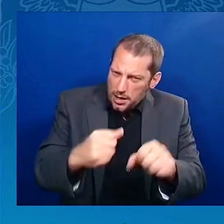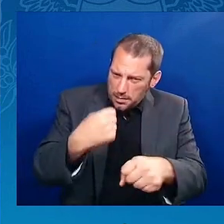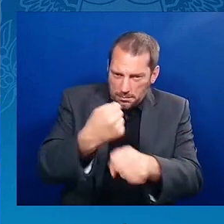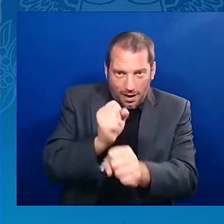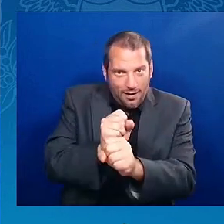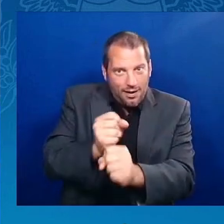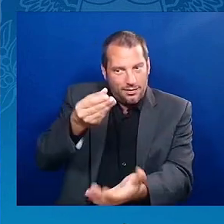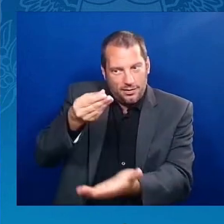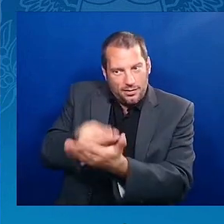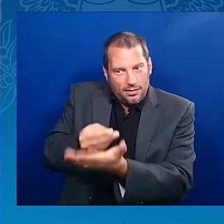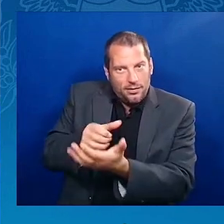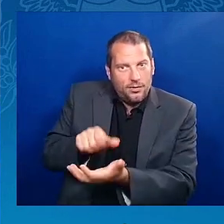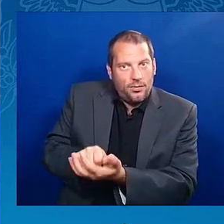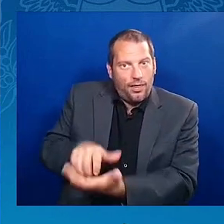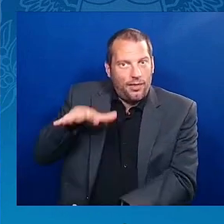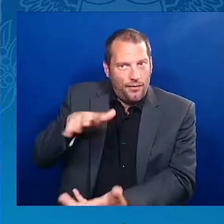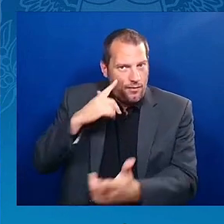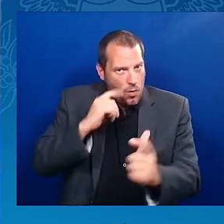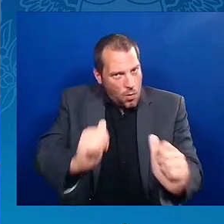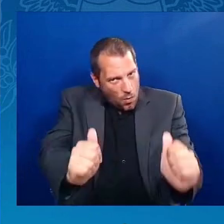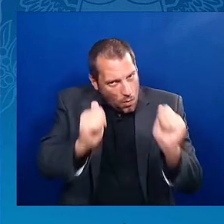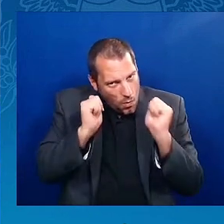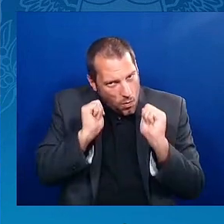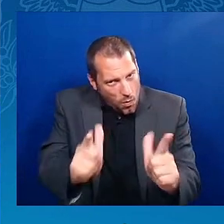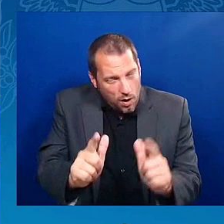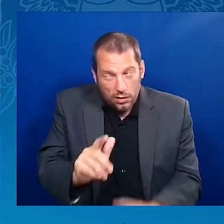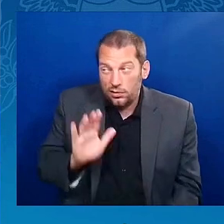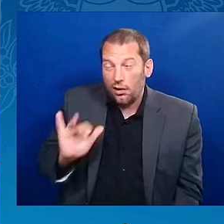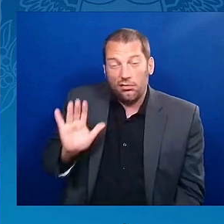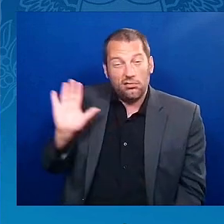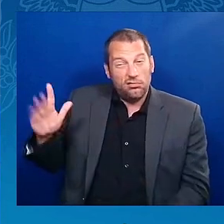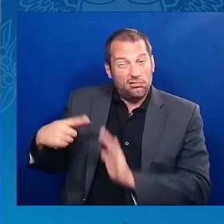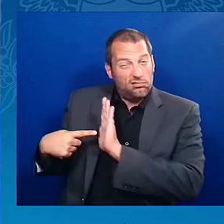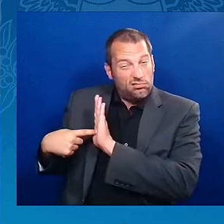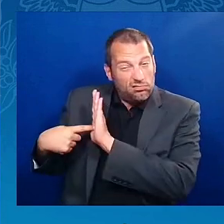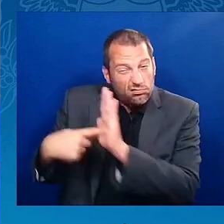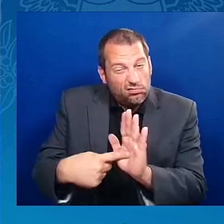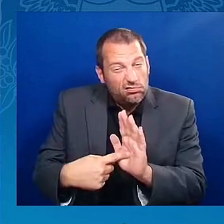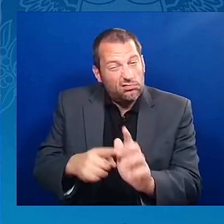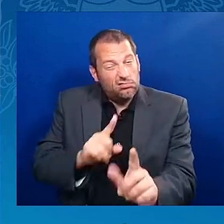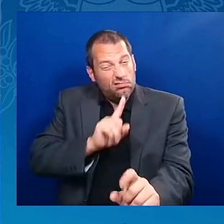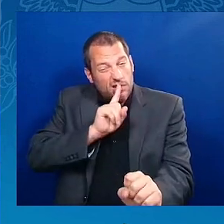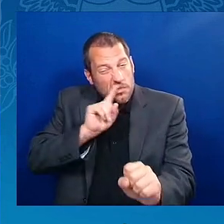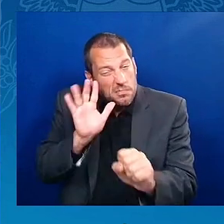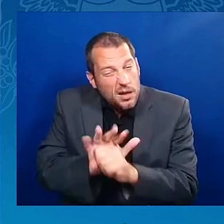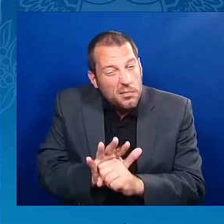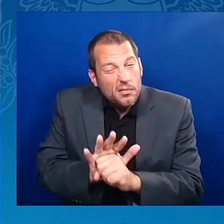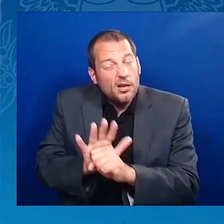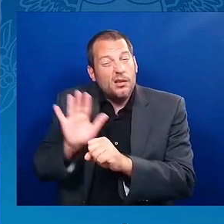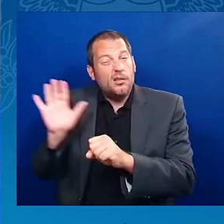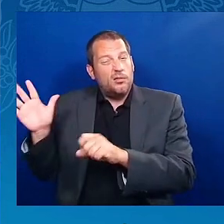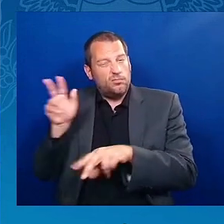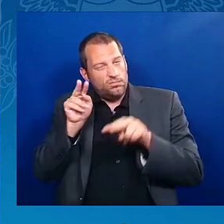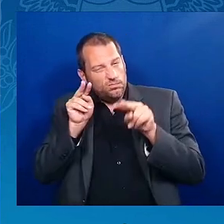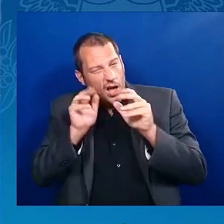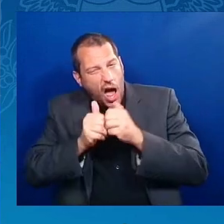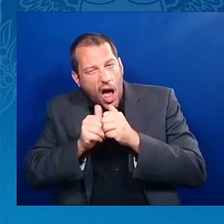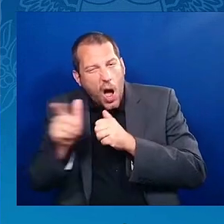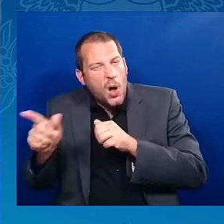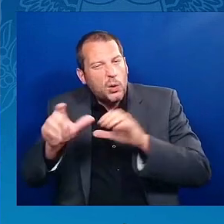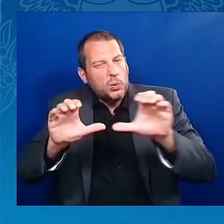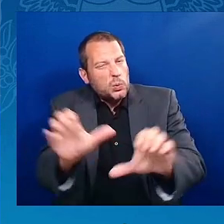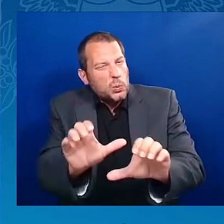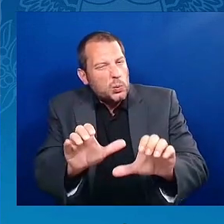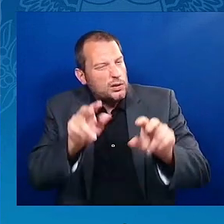absolute effectiveness are things I greatly admire. As a nation, we're all benefiting from this,